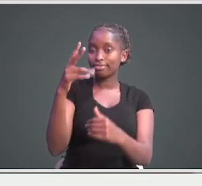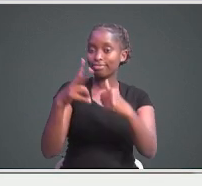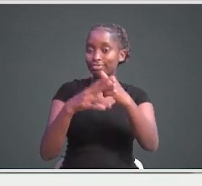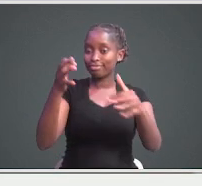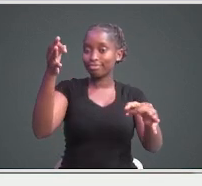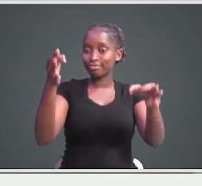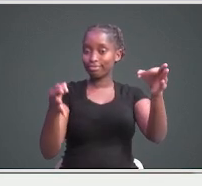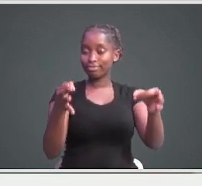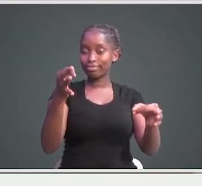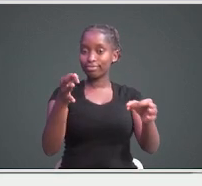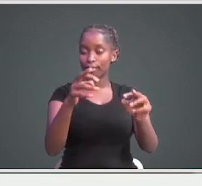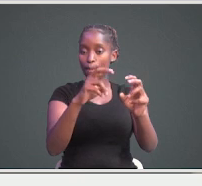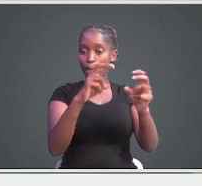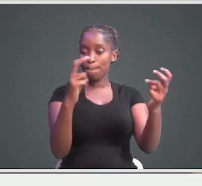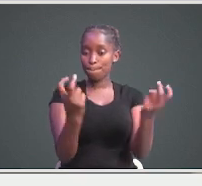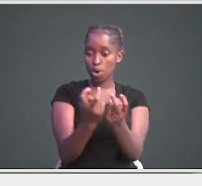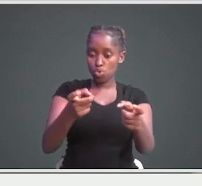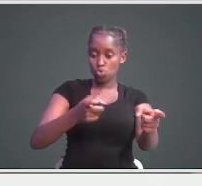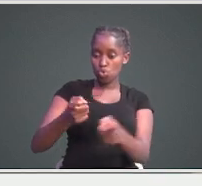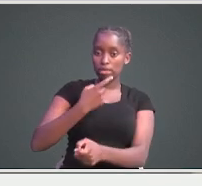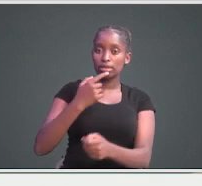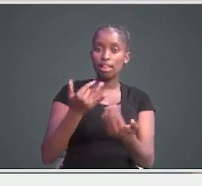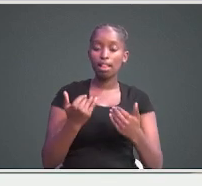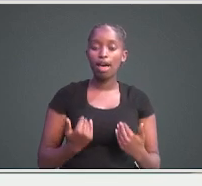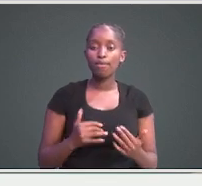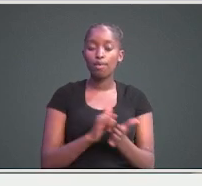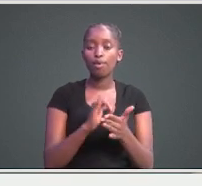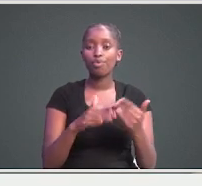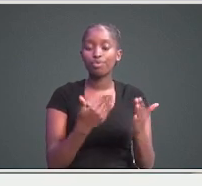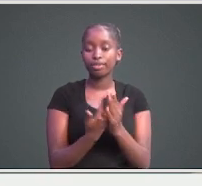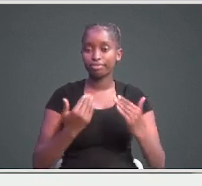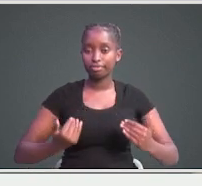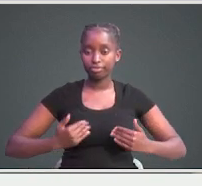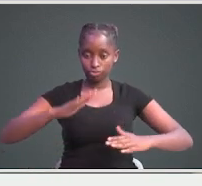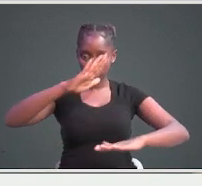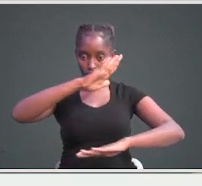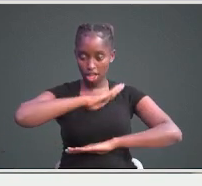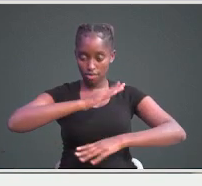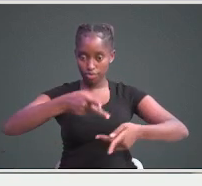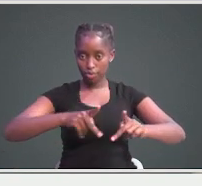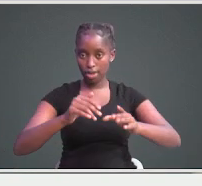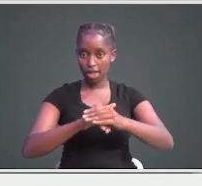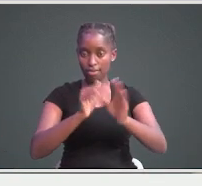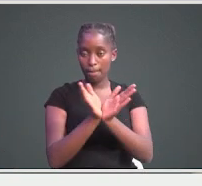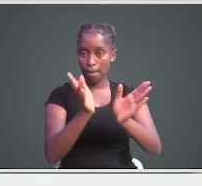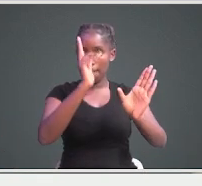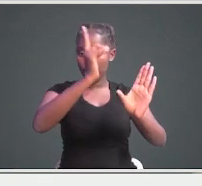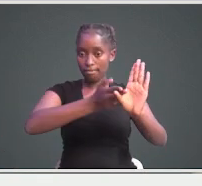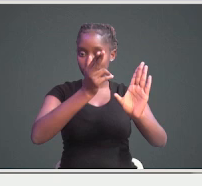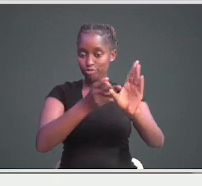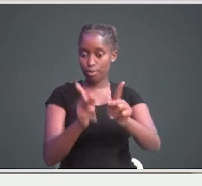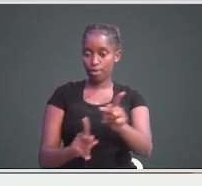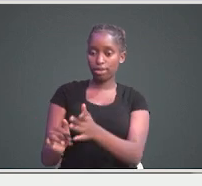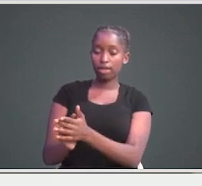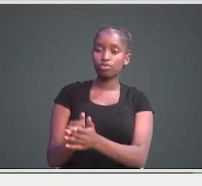further in its ruling observed that the parliament did adequate public participation in the process. The Tuesday